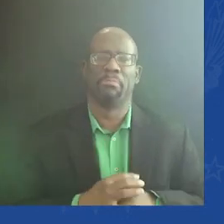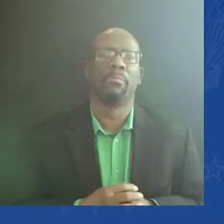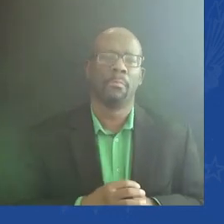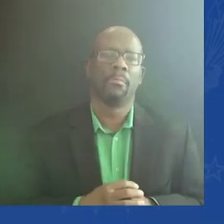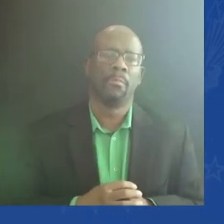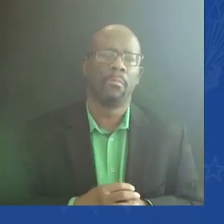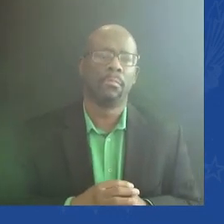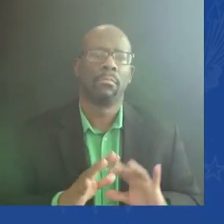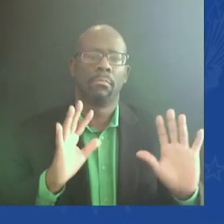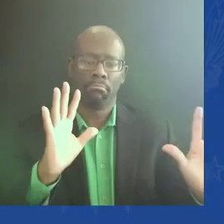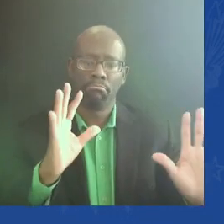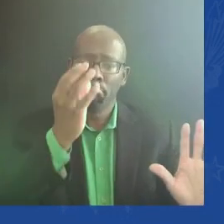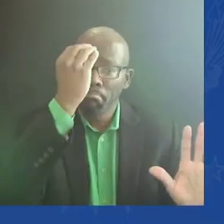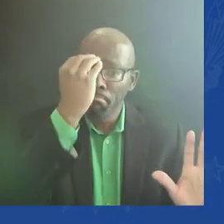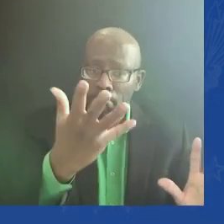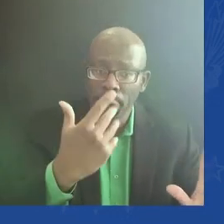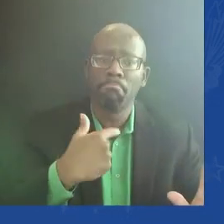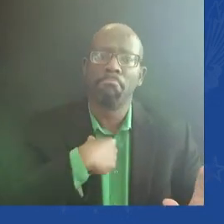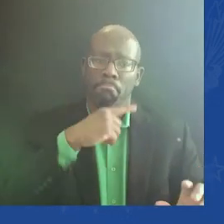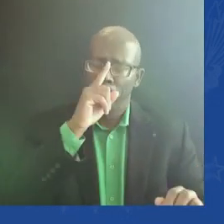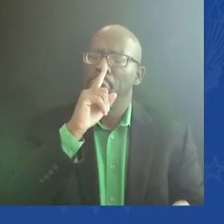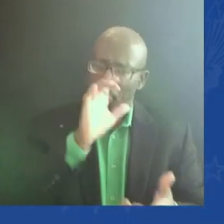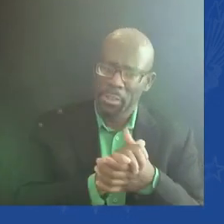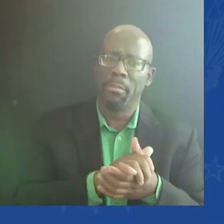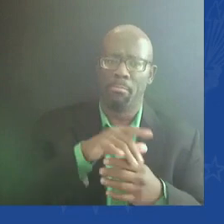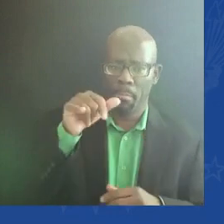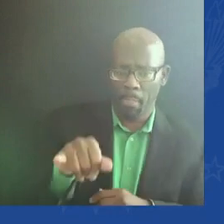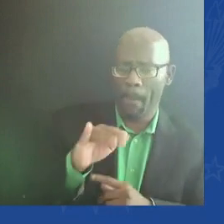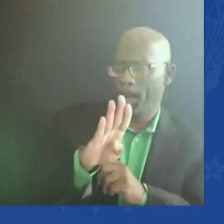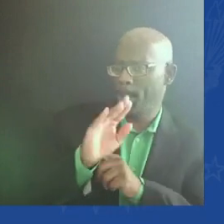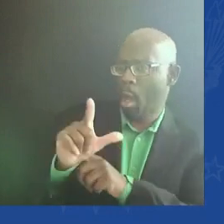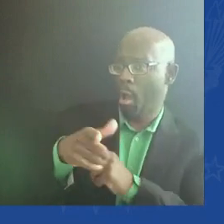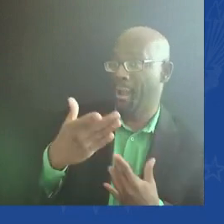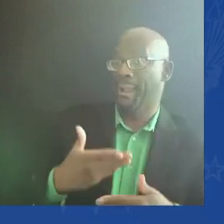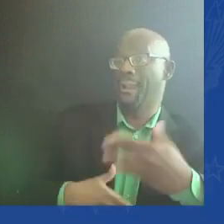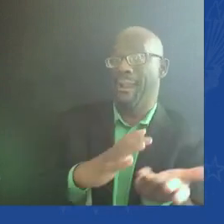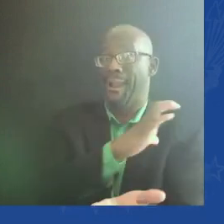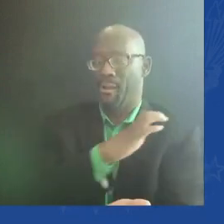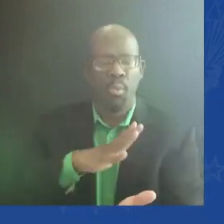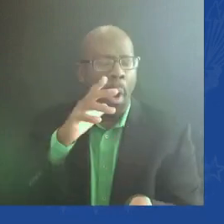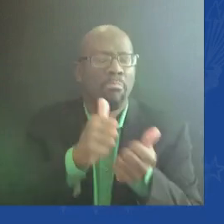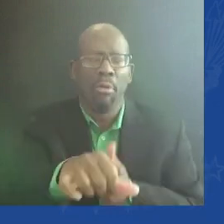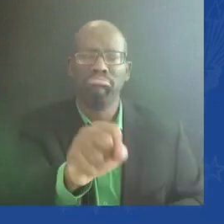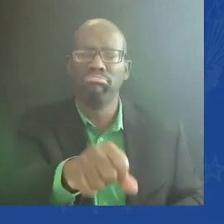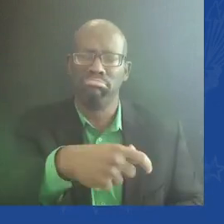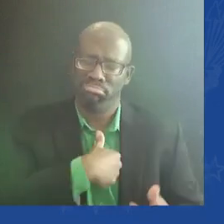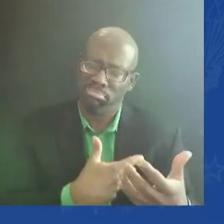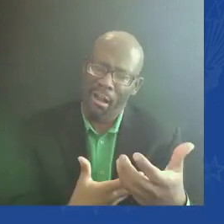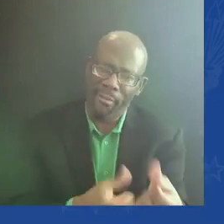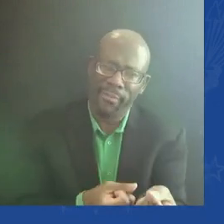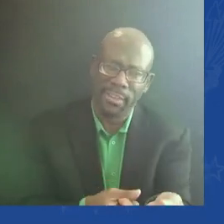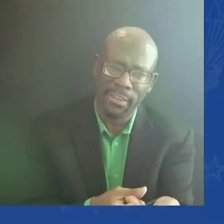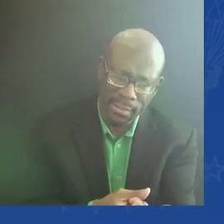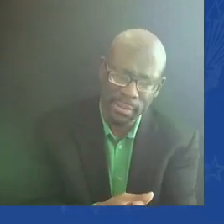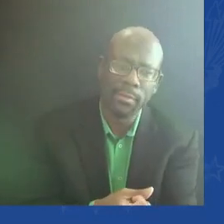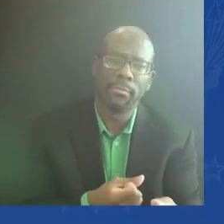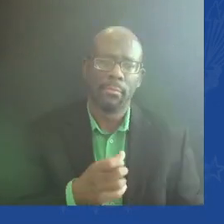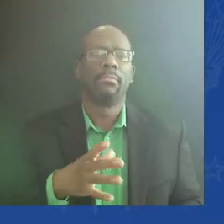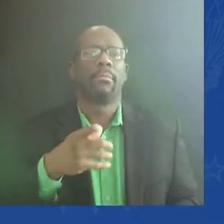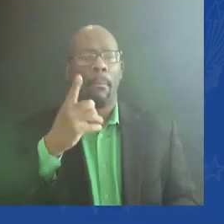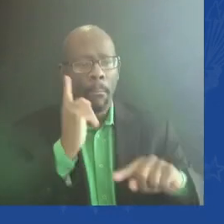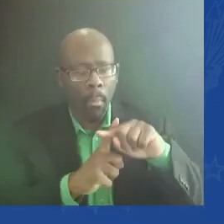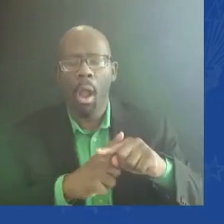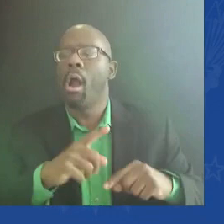and I believe we will pass the infrastructure bill. Combined, they have $900 billion in climate